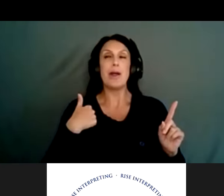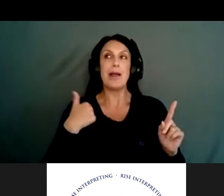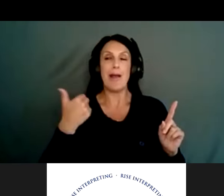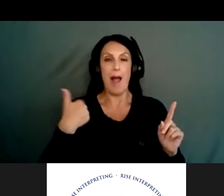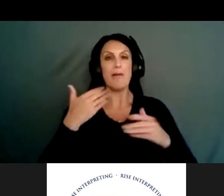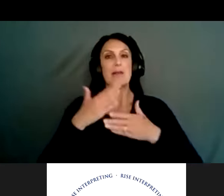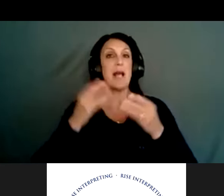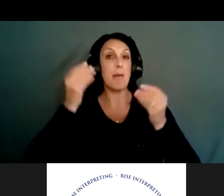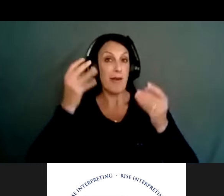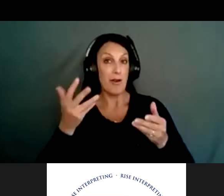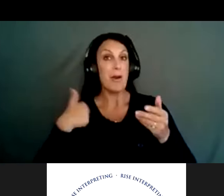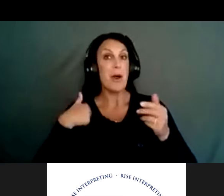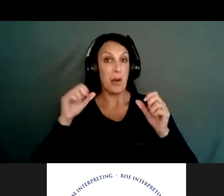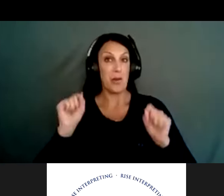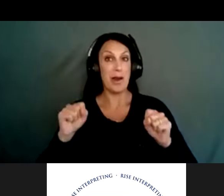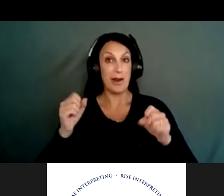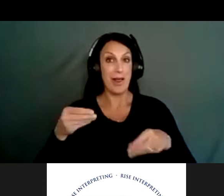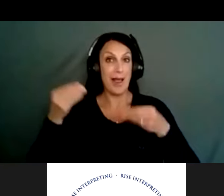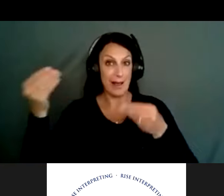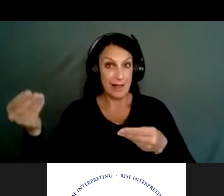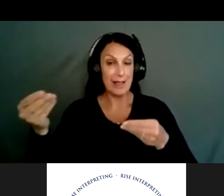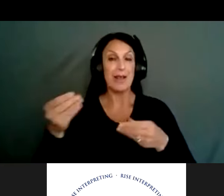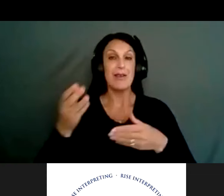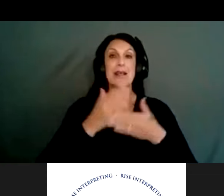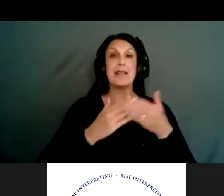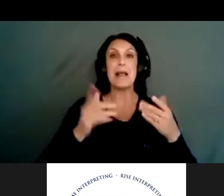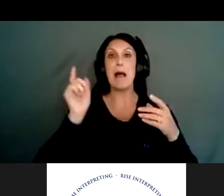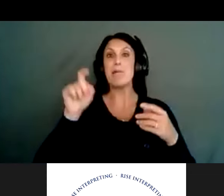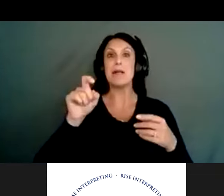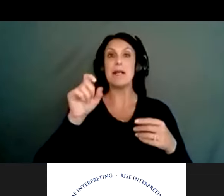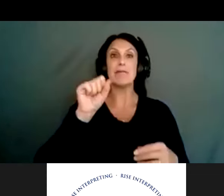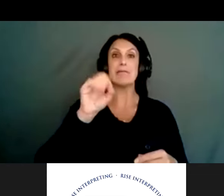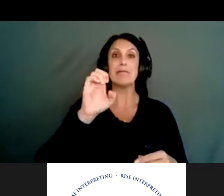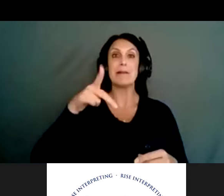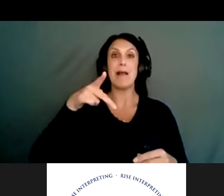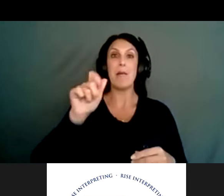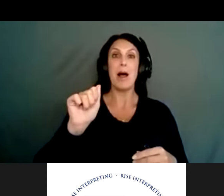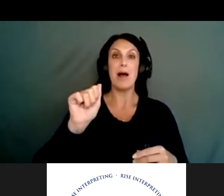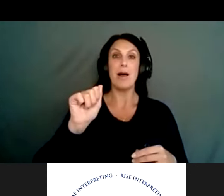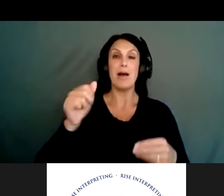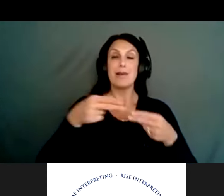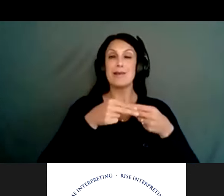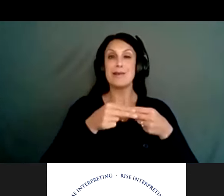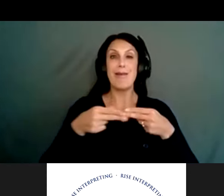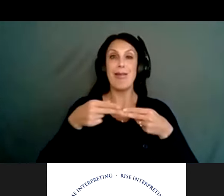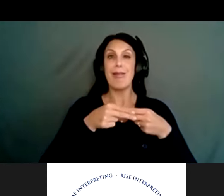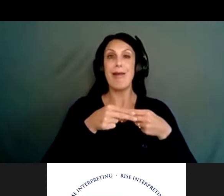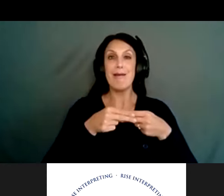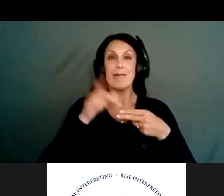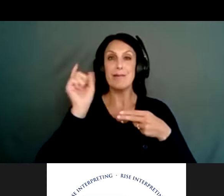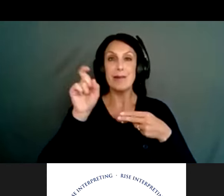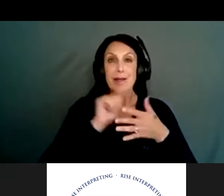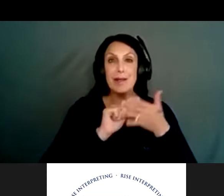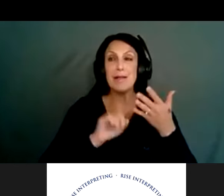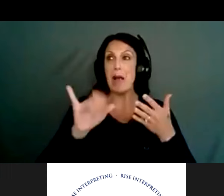you know, or within two days, I gave them the SELPA slides and some other information that would be helpful to them, um, since they needed it. The other one didn't have a